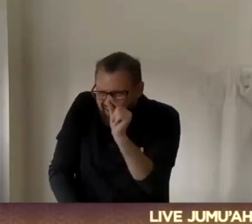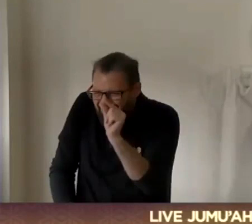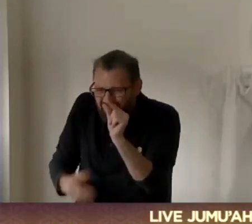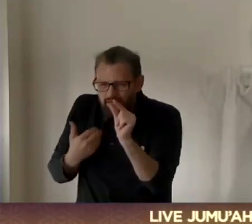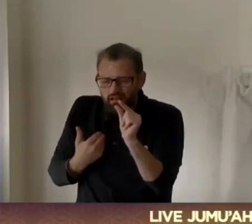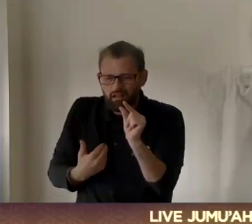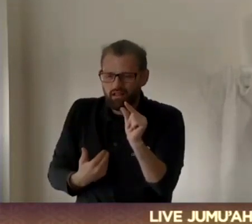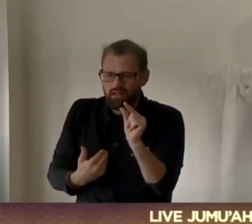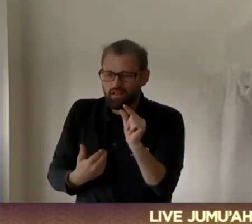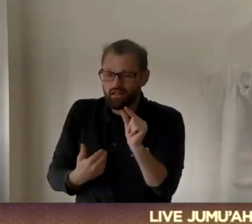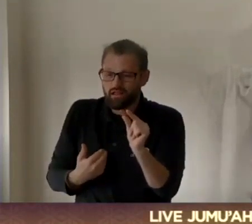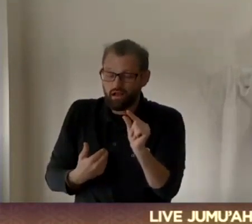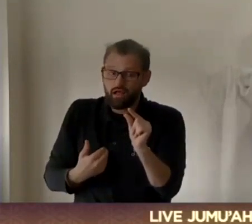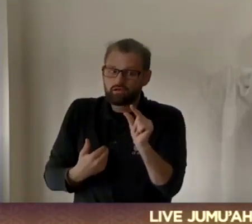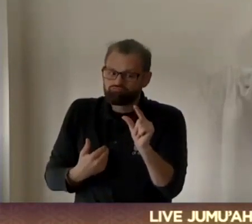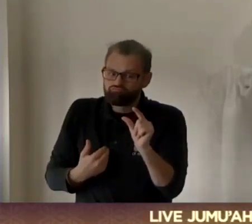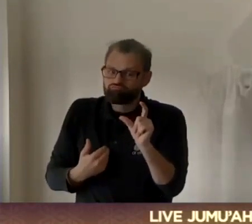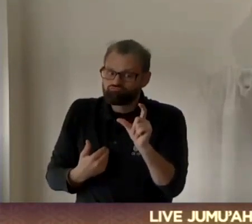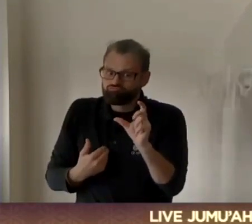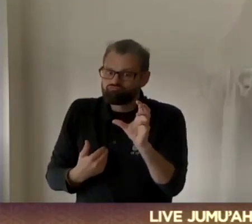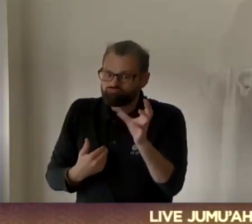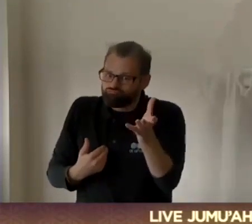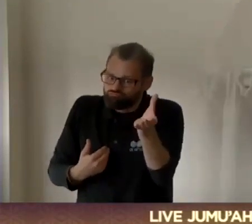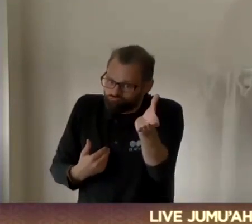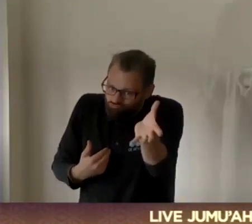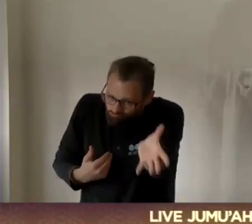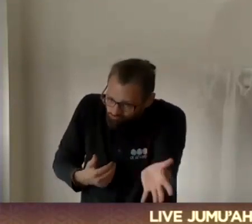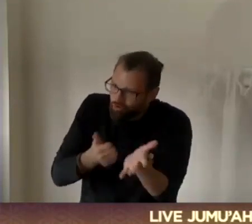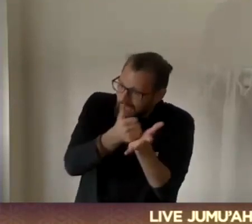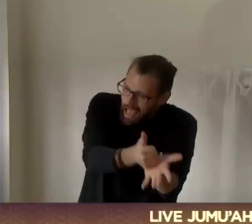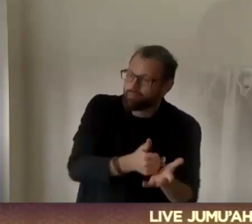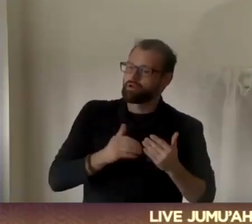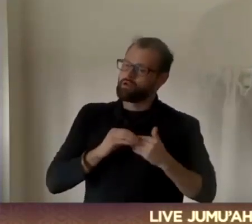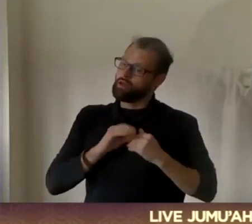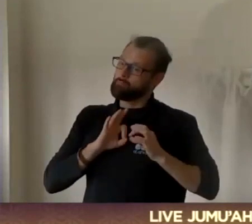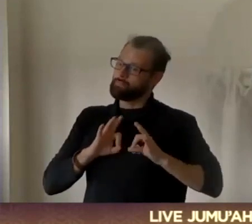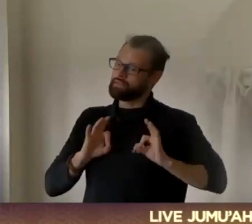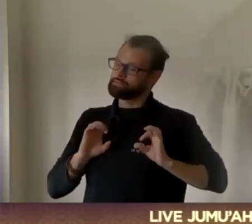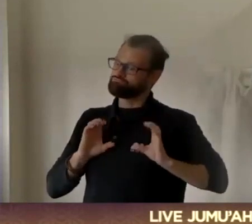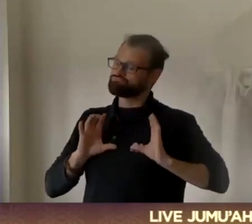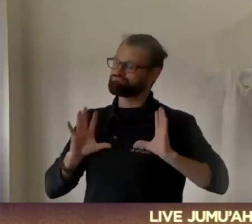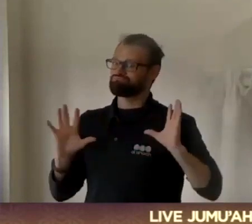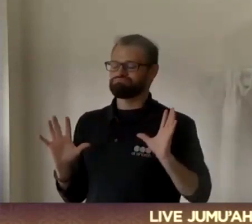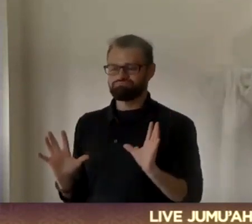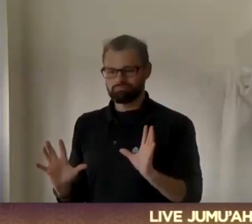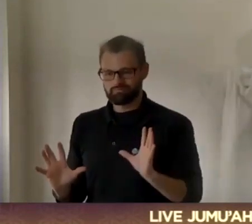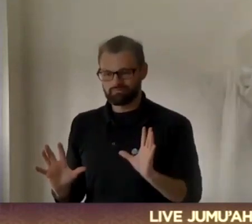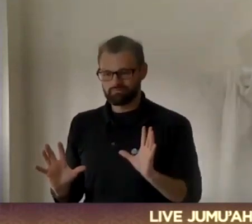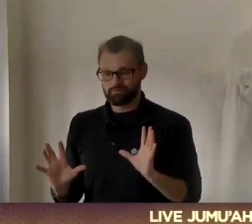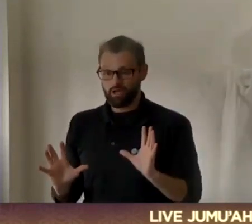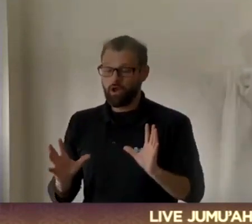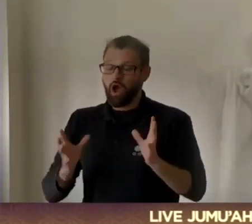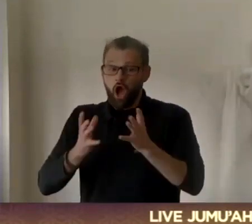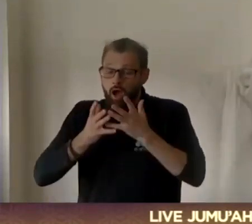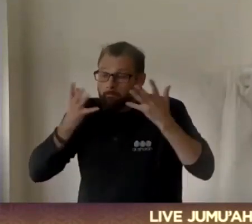greater, or the more you reach out, the greater the peace you will feel. If you want greater peace, learn to reach out to